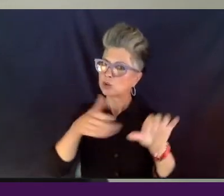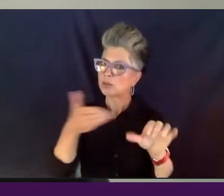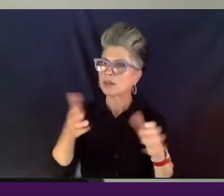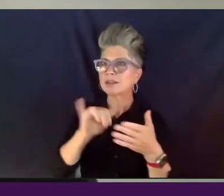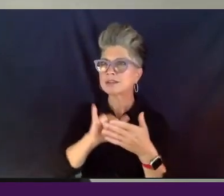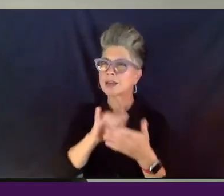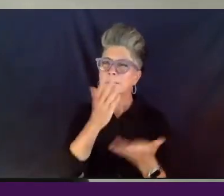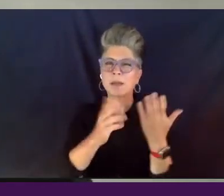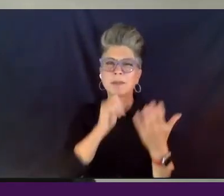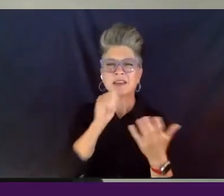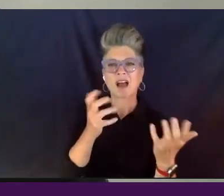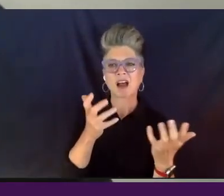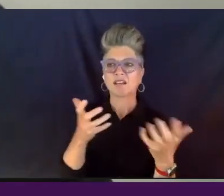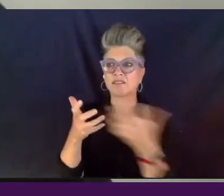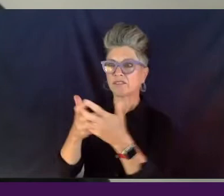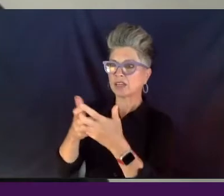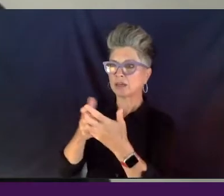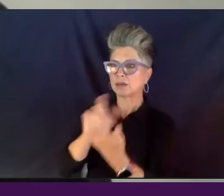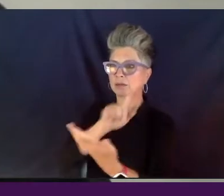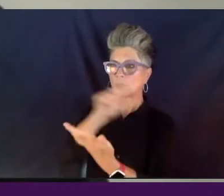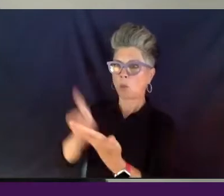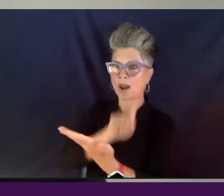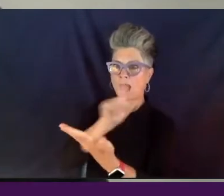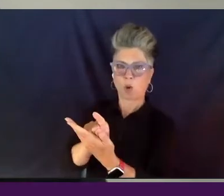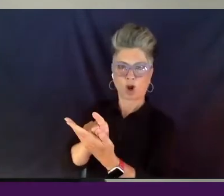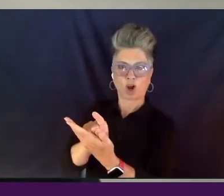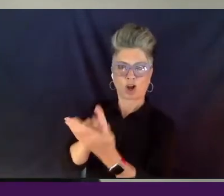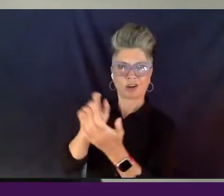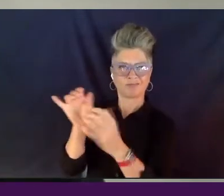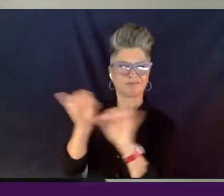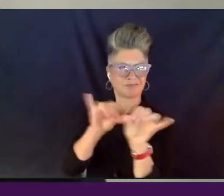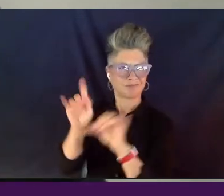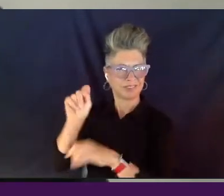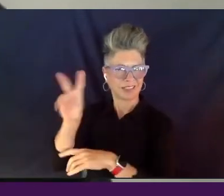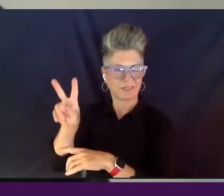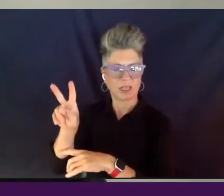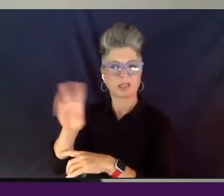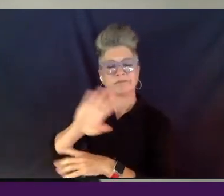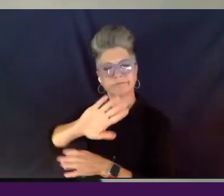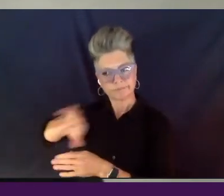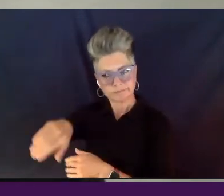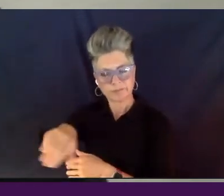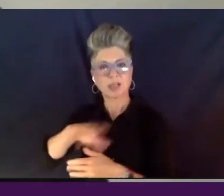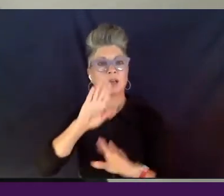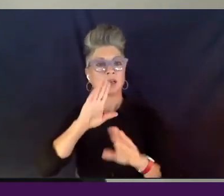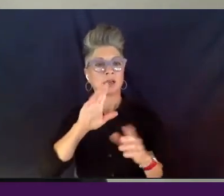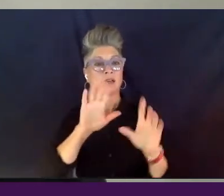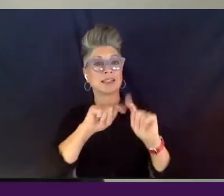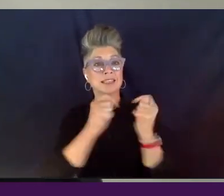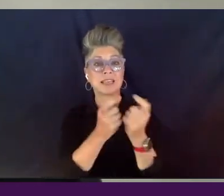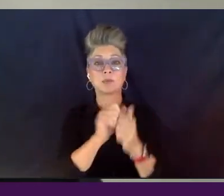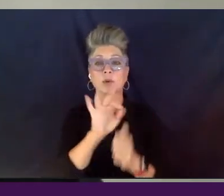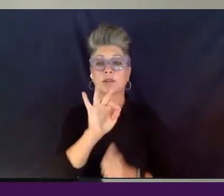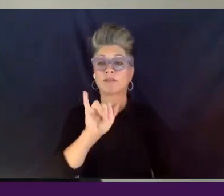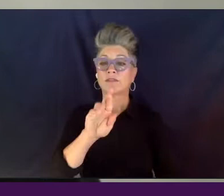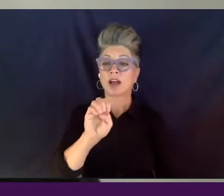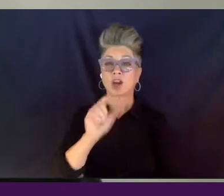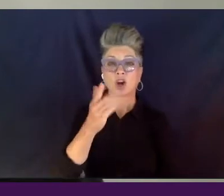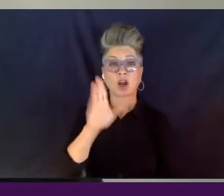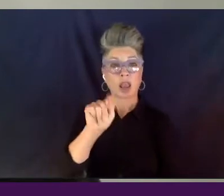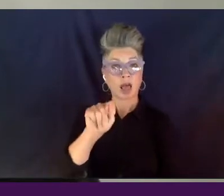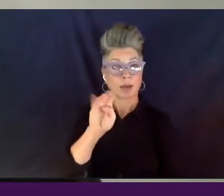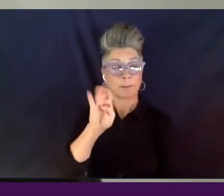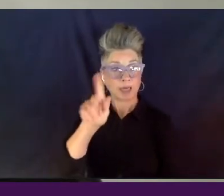fit into the hour long length. So we teamed with Firelight Media, um, which is run by Marsha Smith and